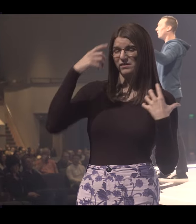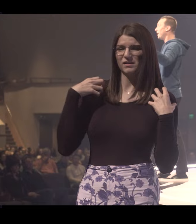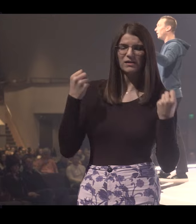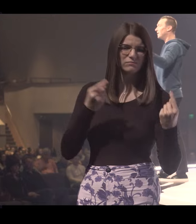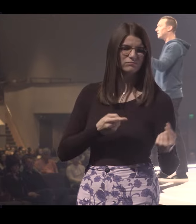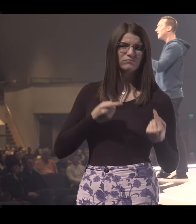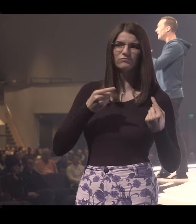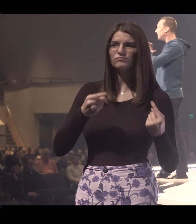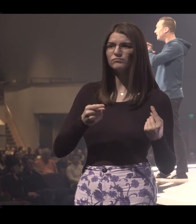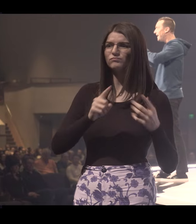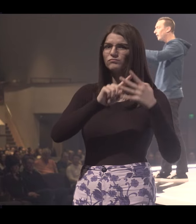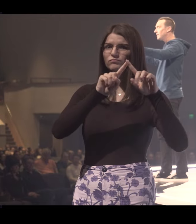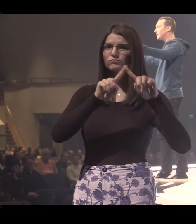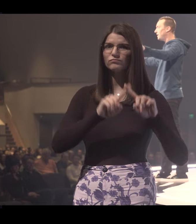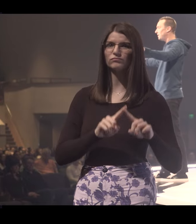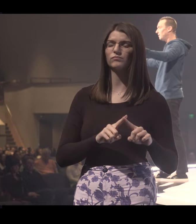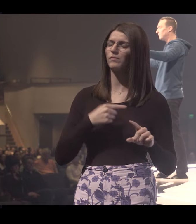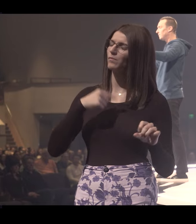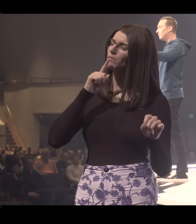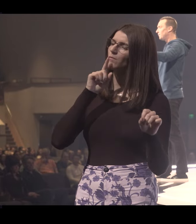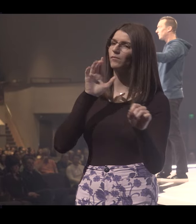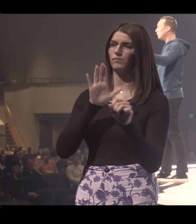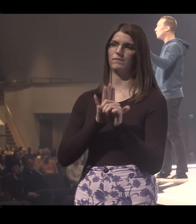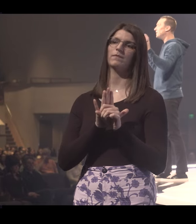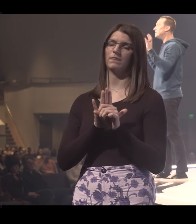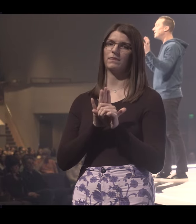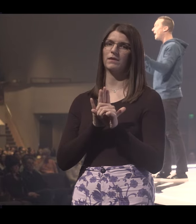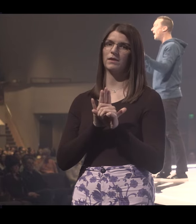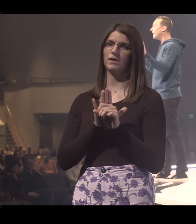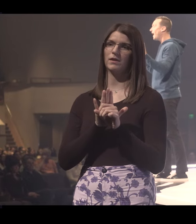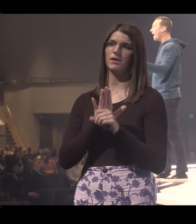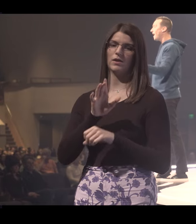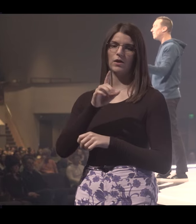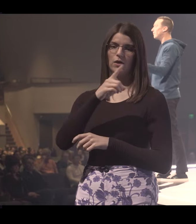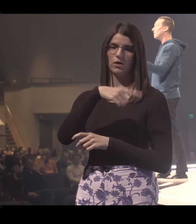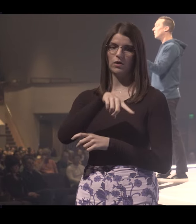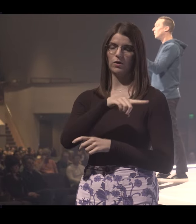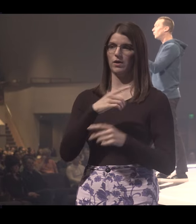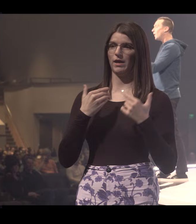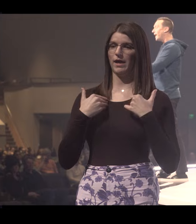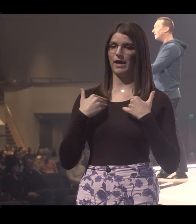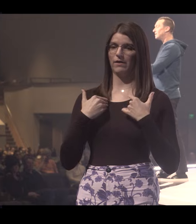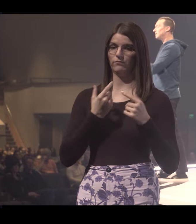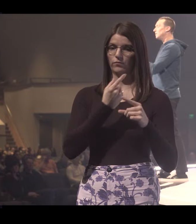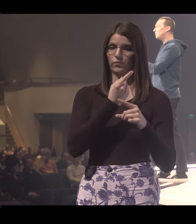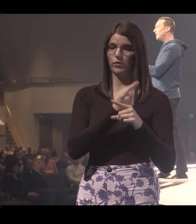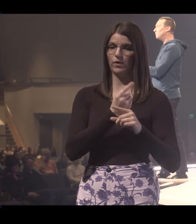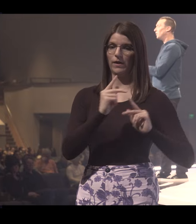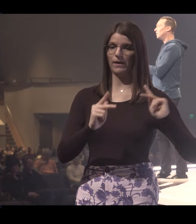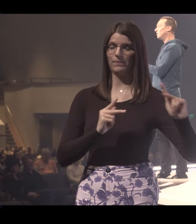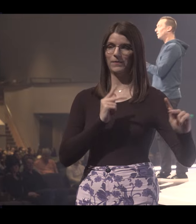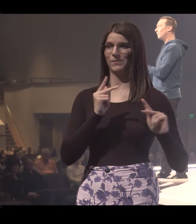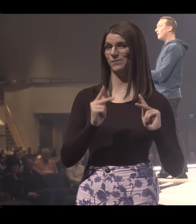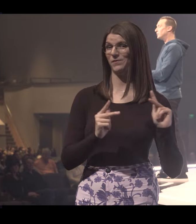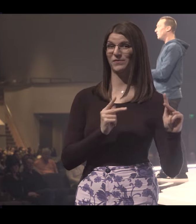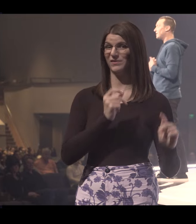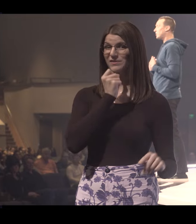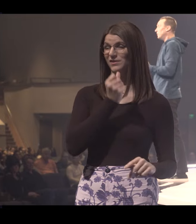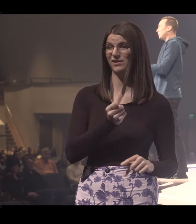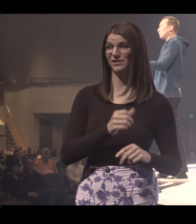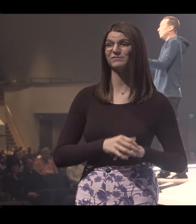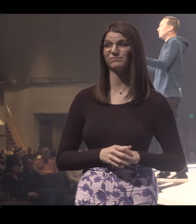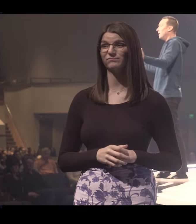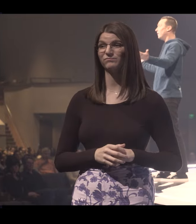your mental health or other areas, guaranteed you did not have the right people